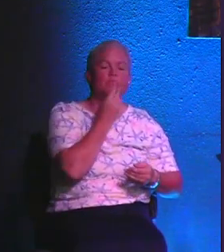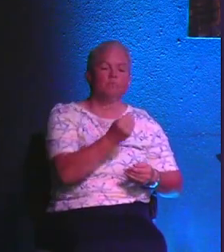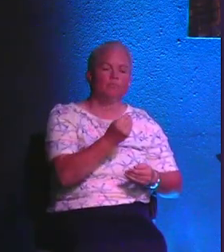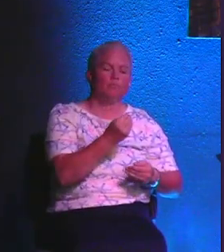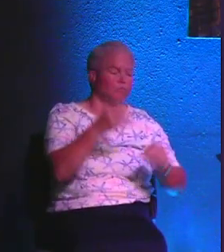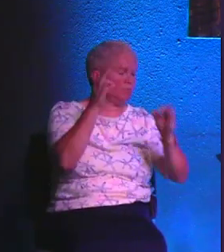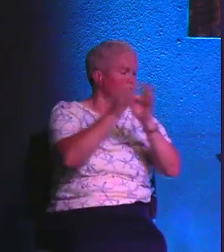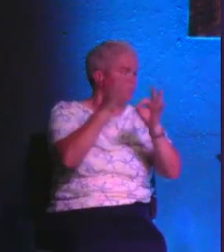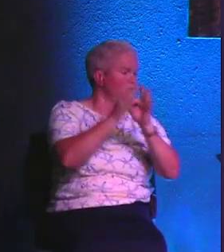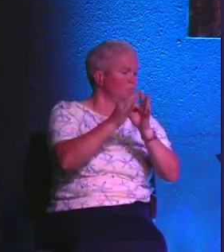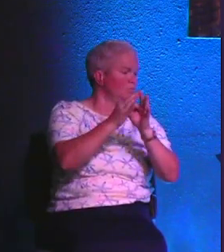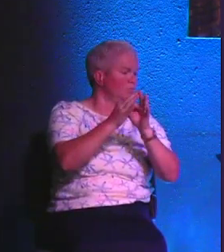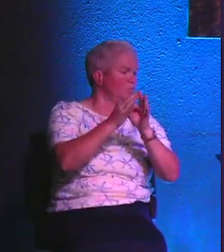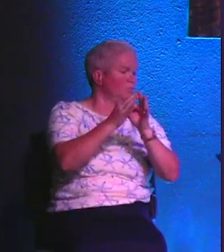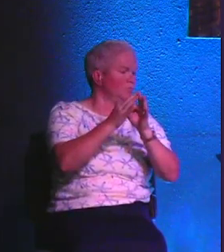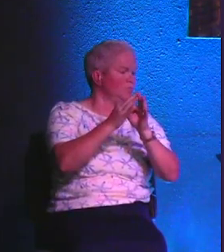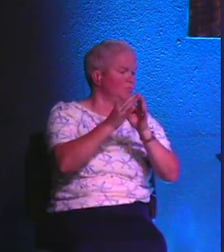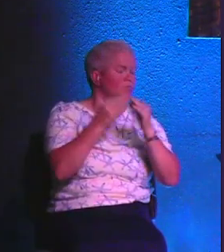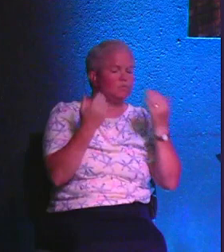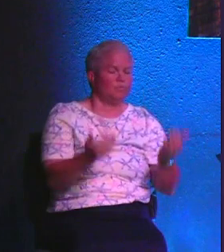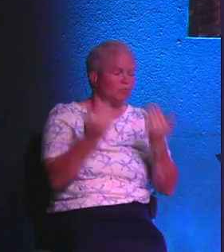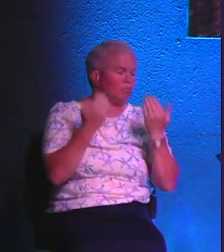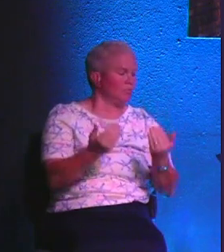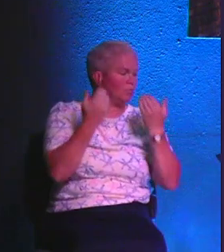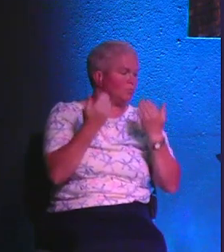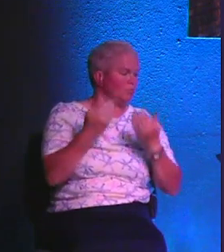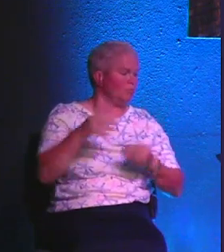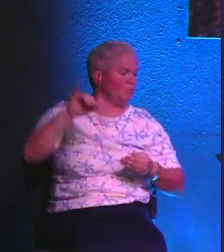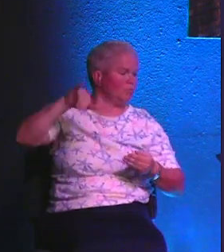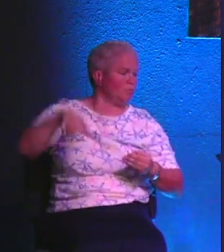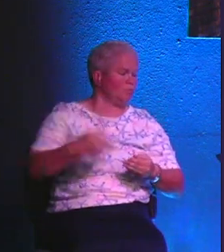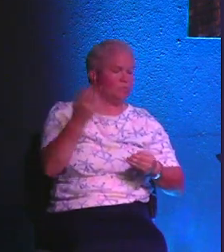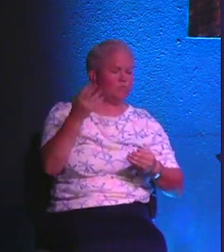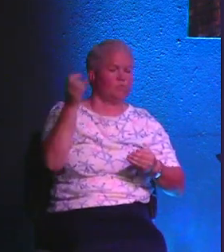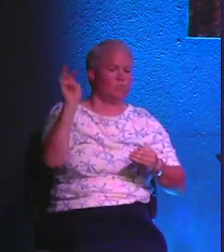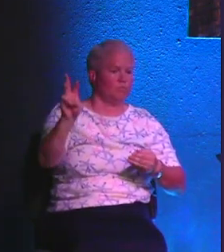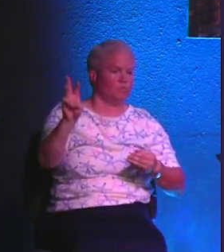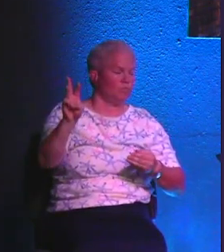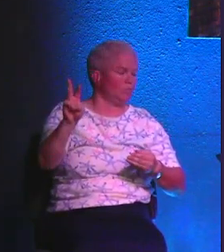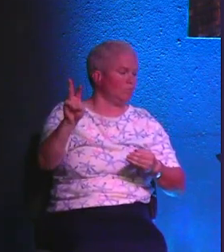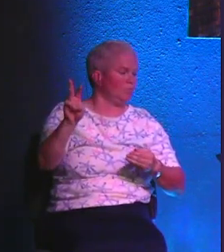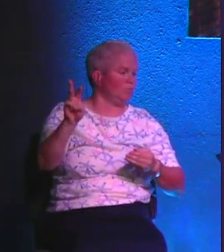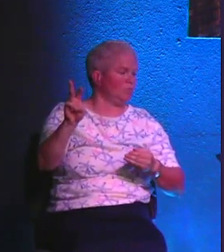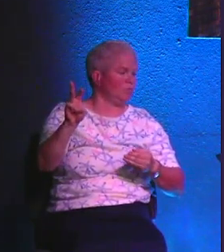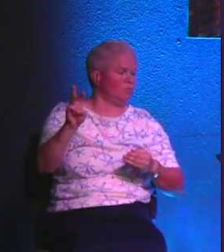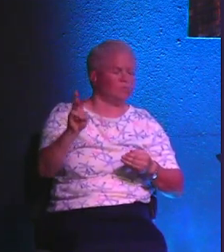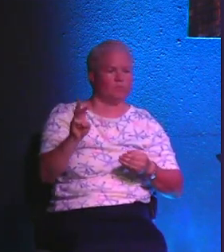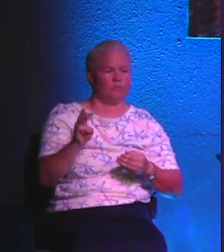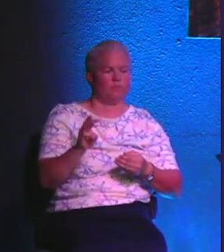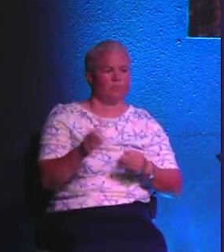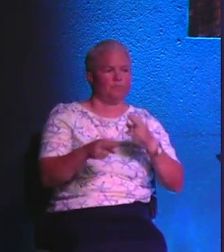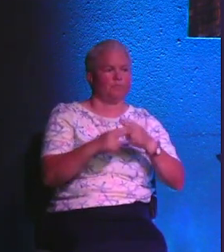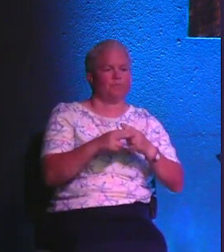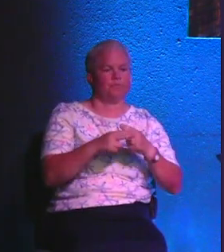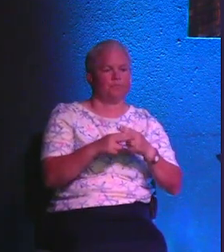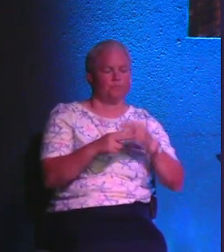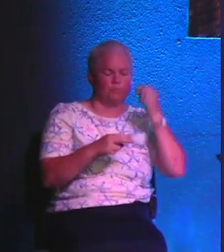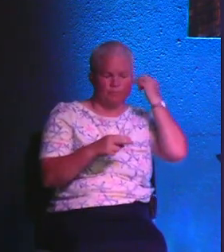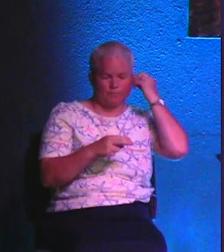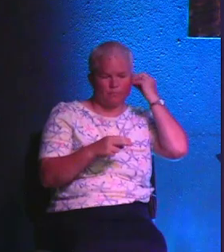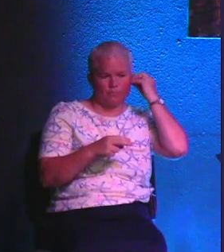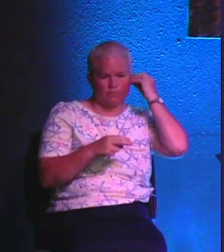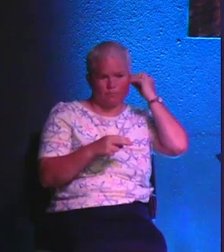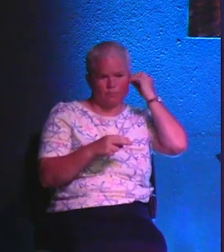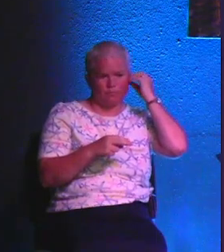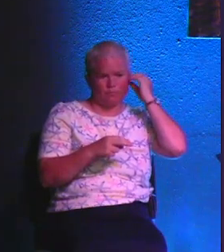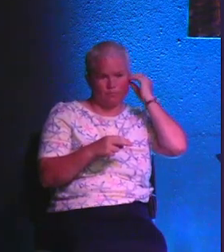faith, the Muslim religion, Jehovah Witnesses, just to name a few, but there's a whole lot of others. It comes